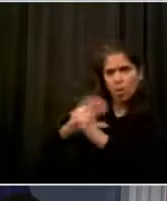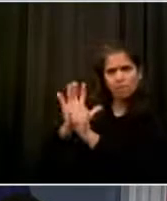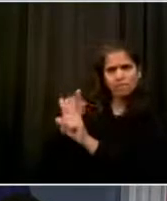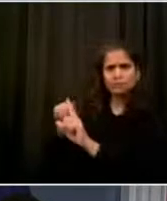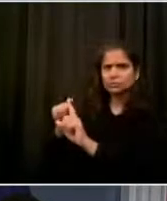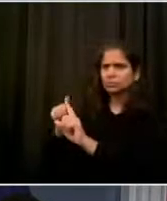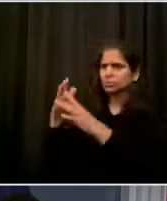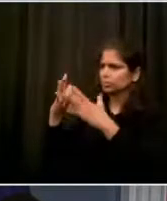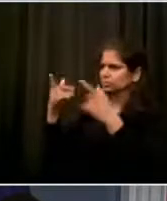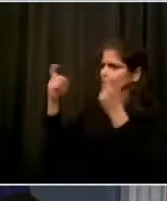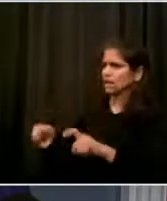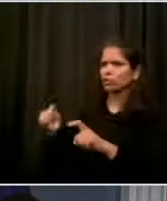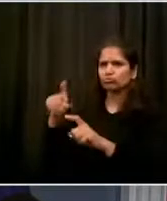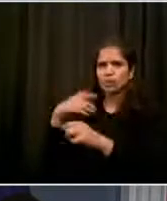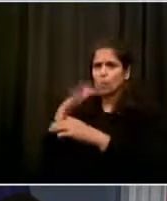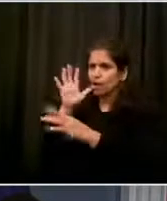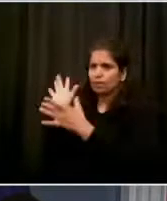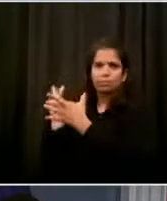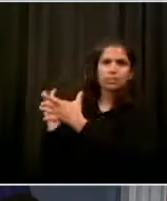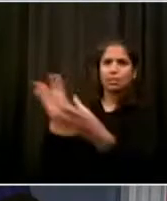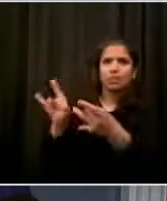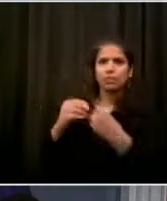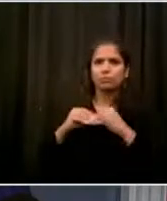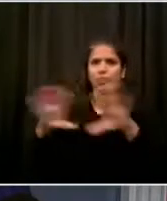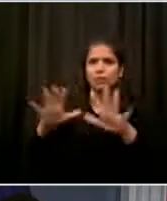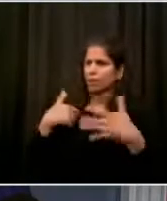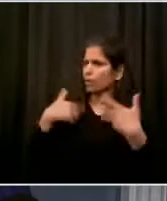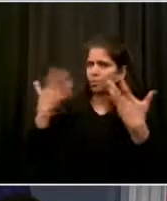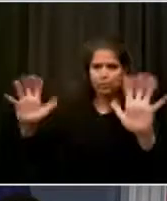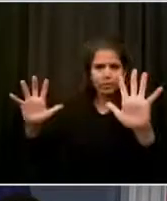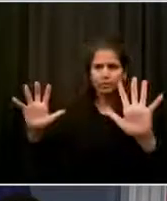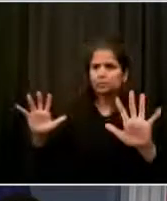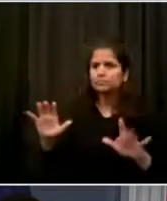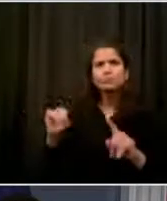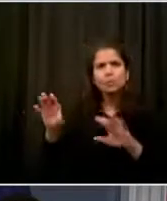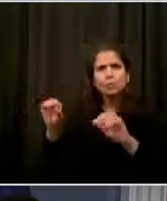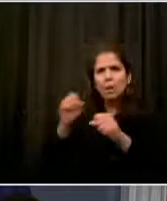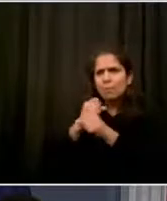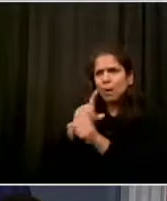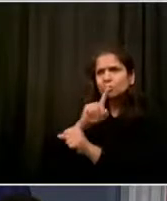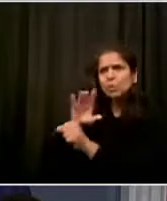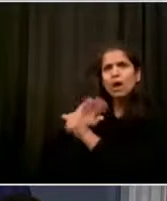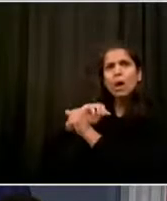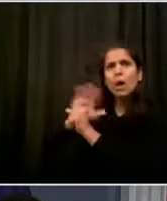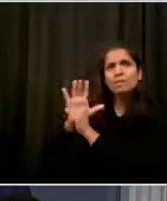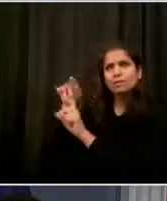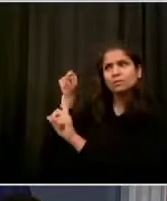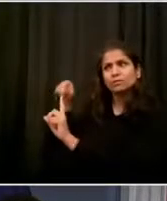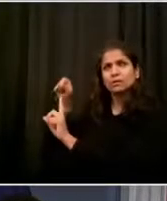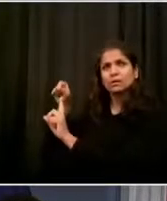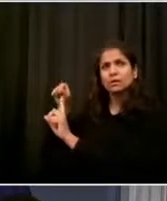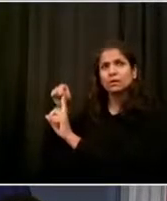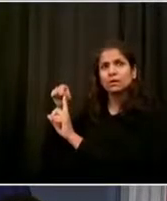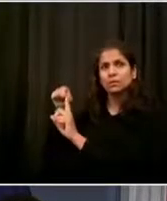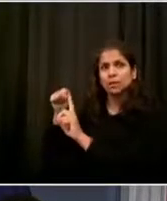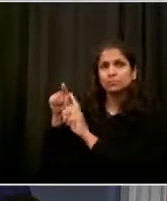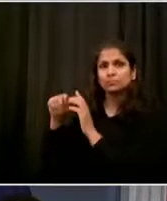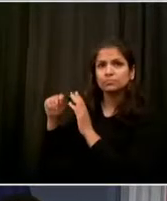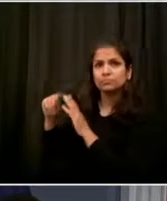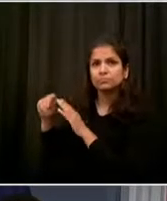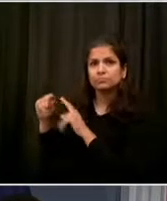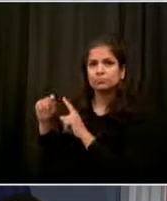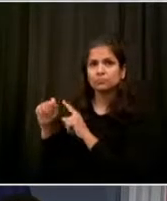about disparity, about the lack of equality in this city. So our clear